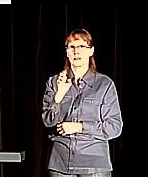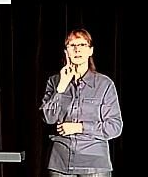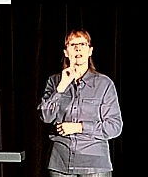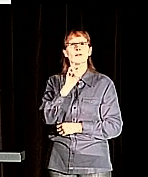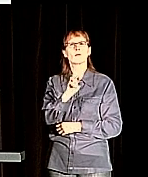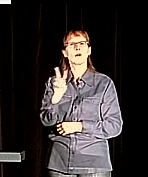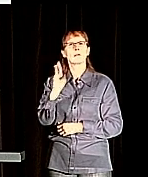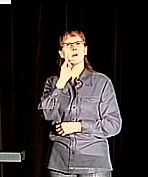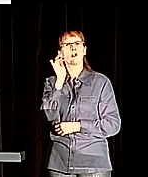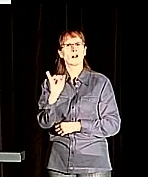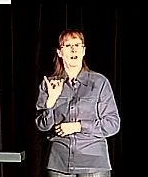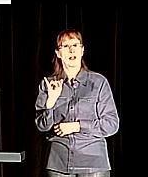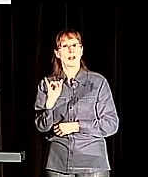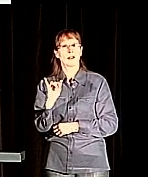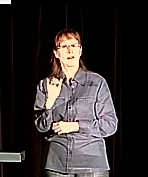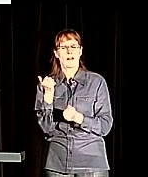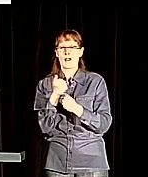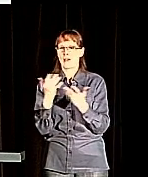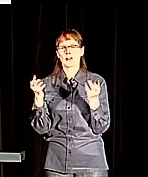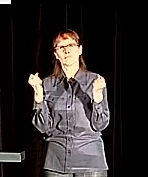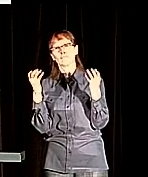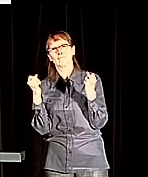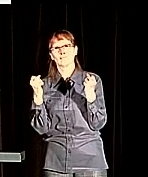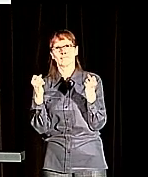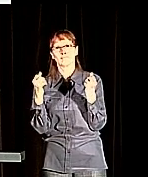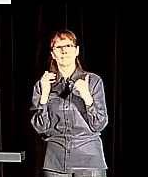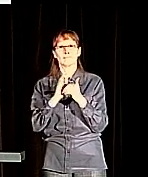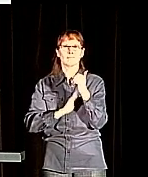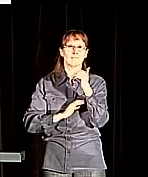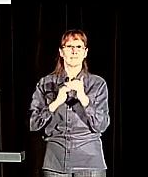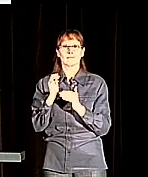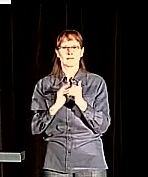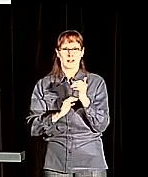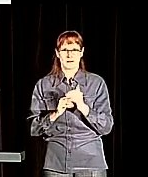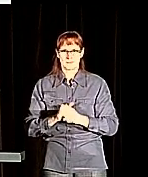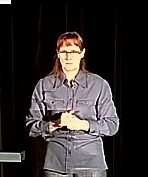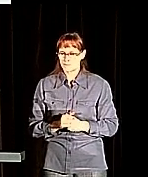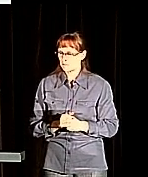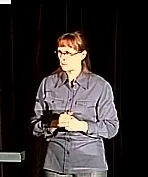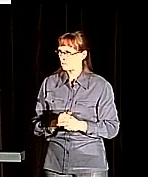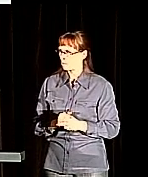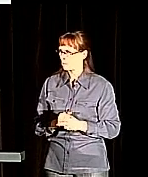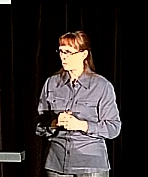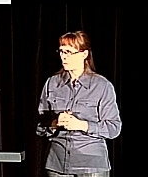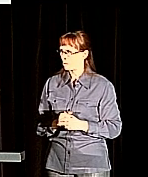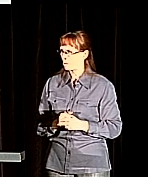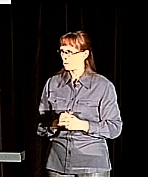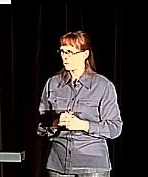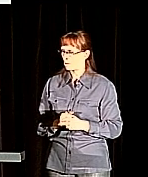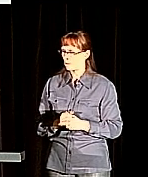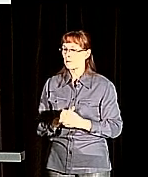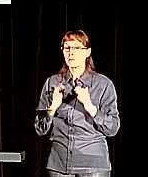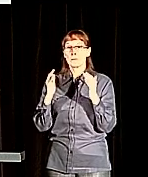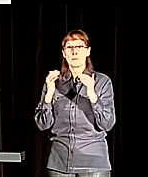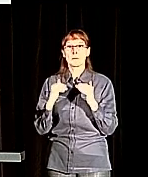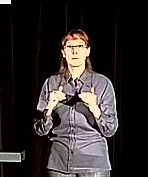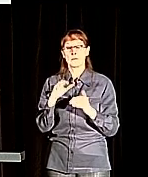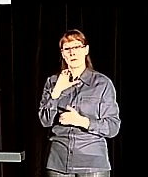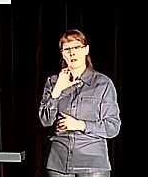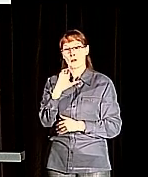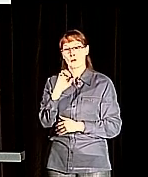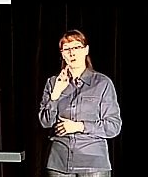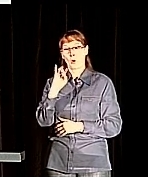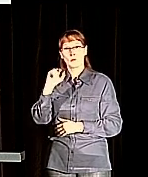The coding tool, and I talked a little bit about this, is allow yourself to map the different parts of the